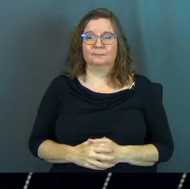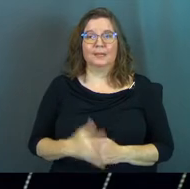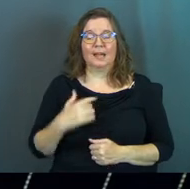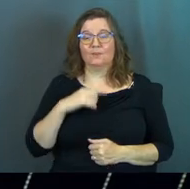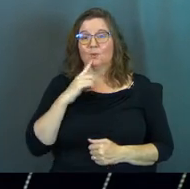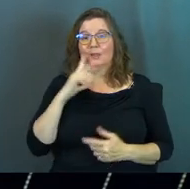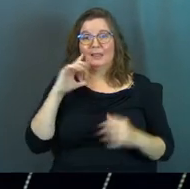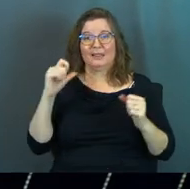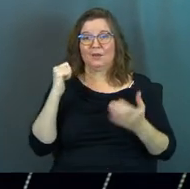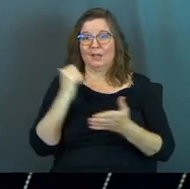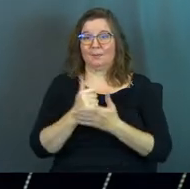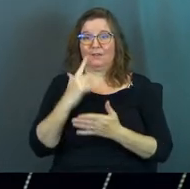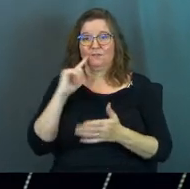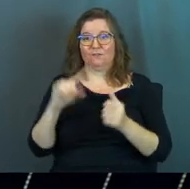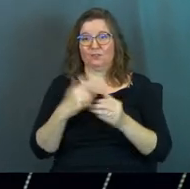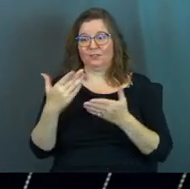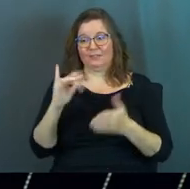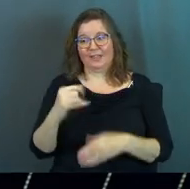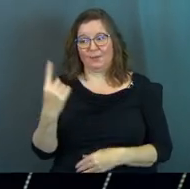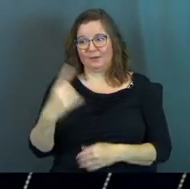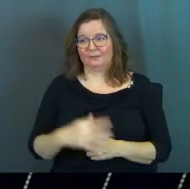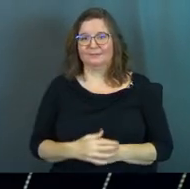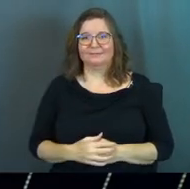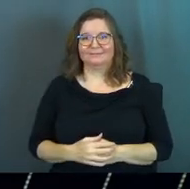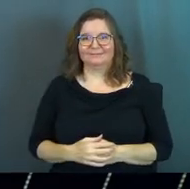I got a really loud amen for service for that one.